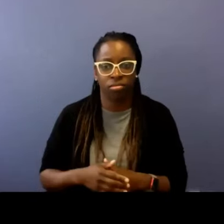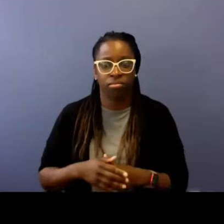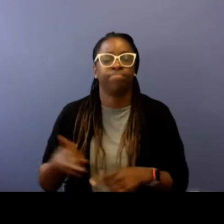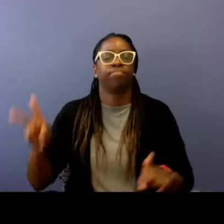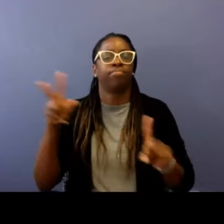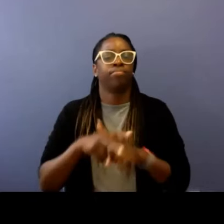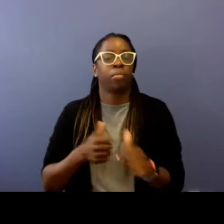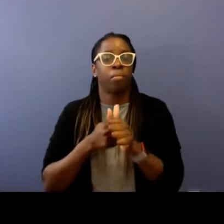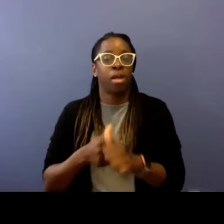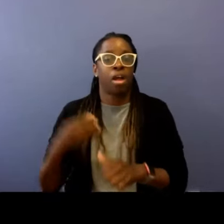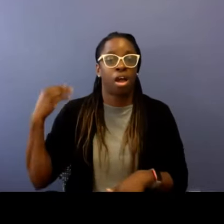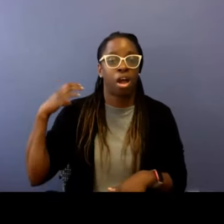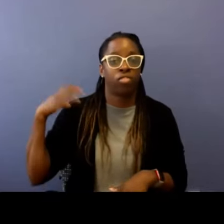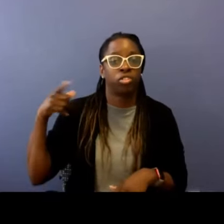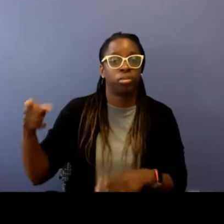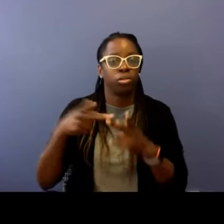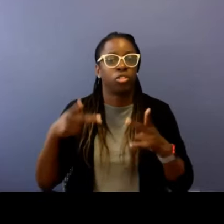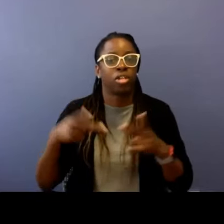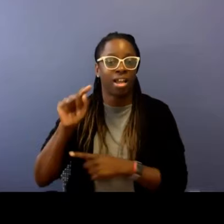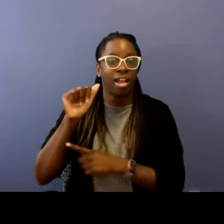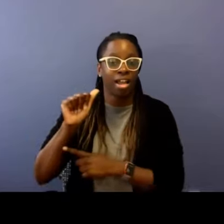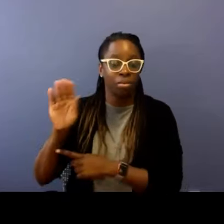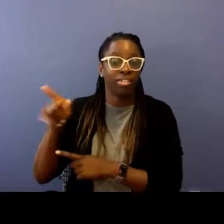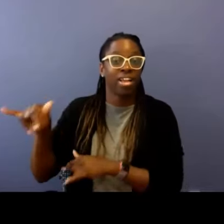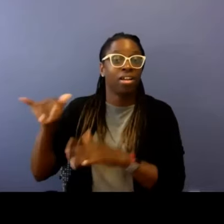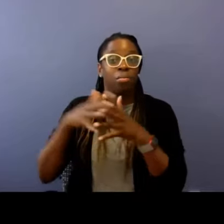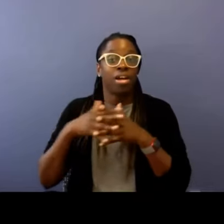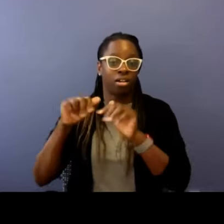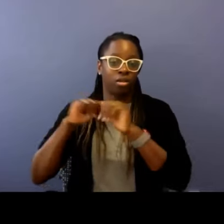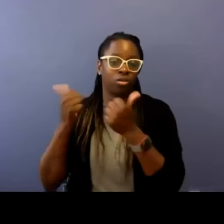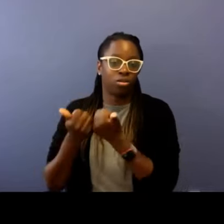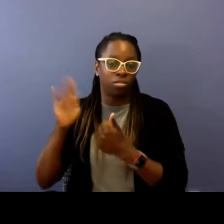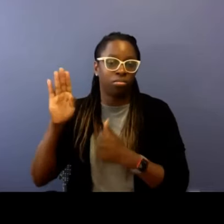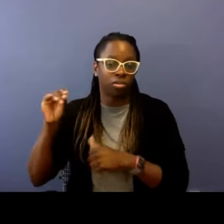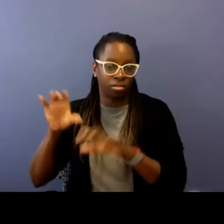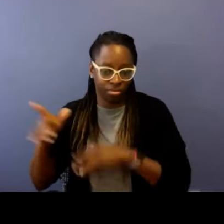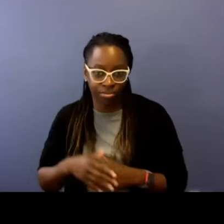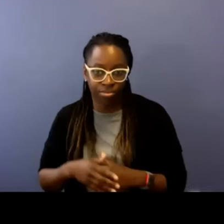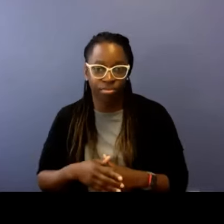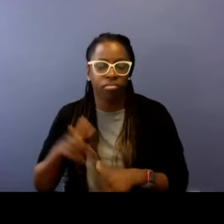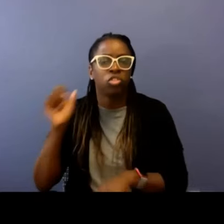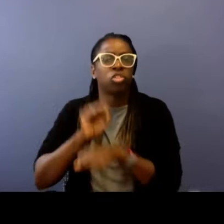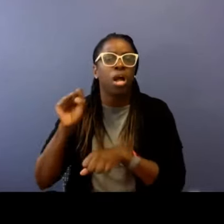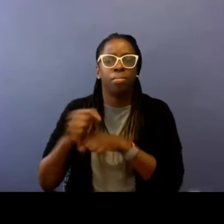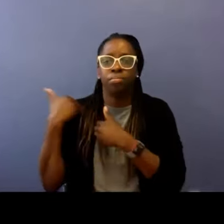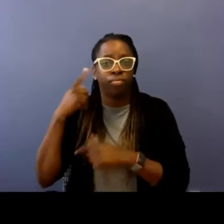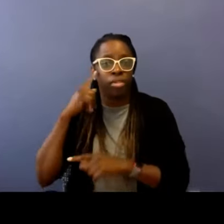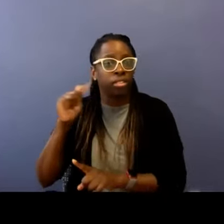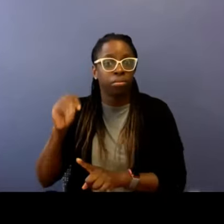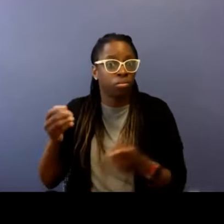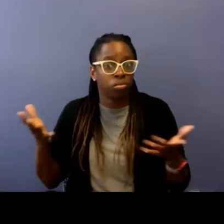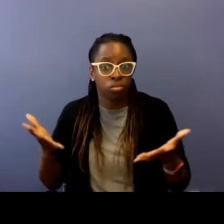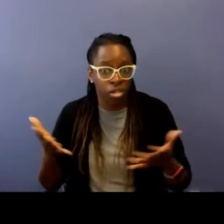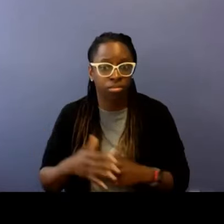what he did. Then he applied for the compliance officer's position at the AAB. It was like a job